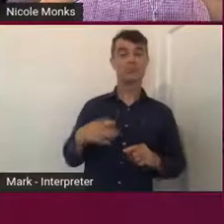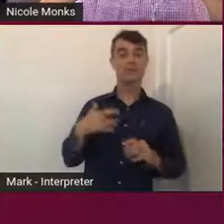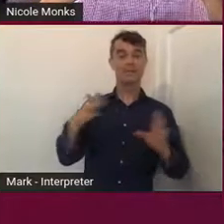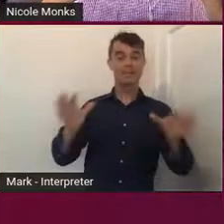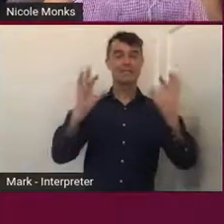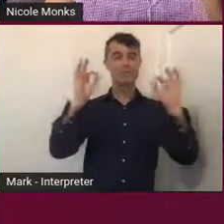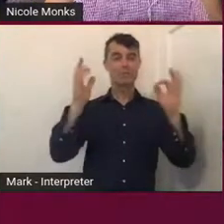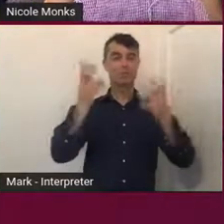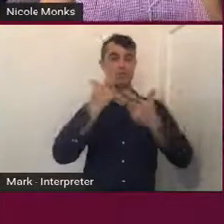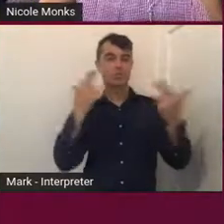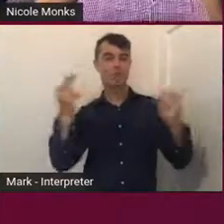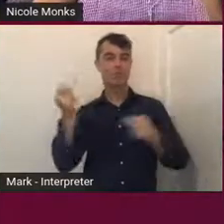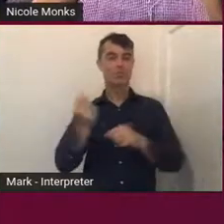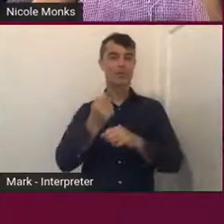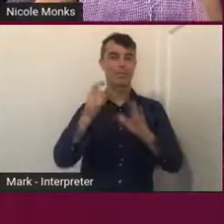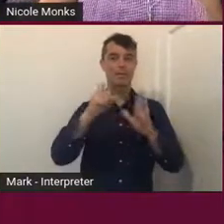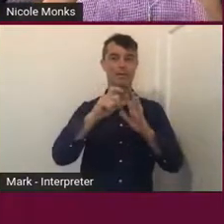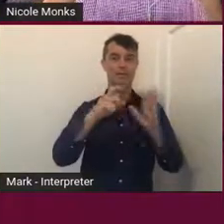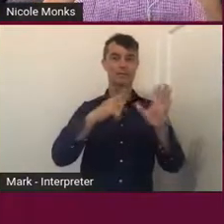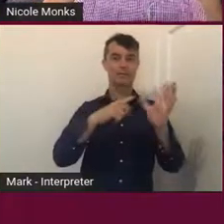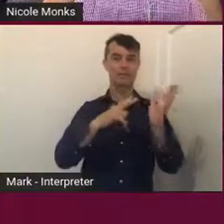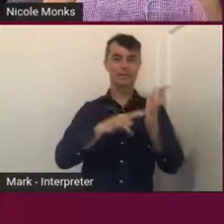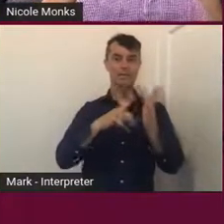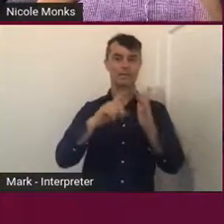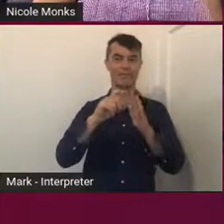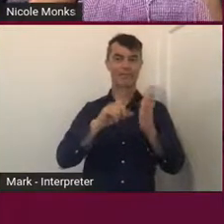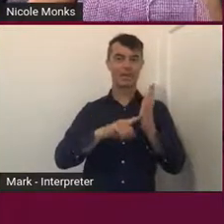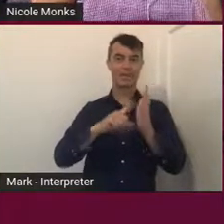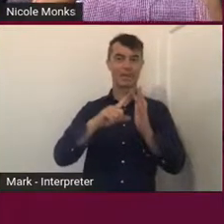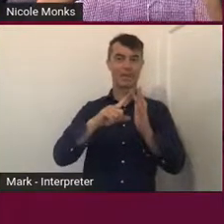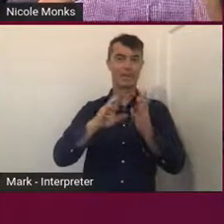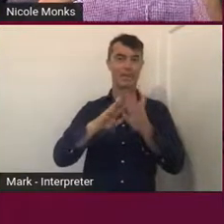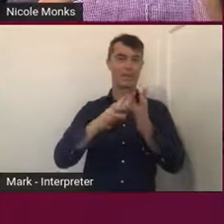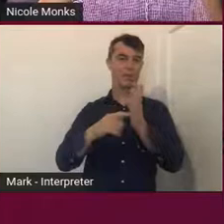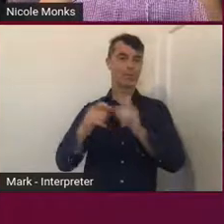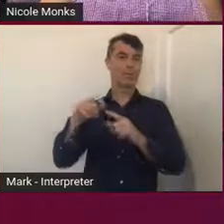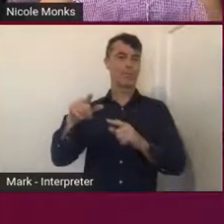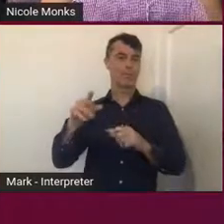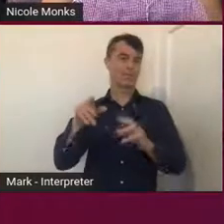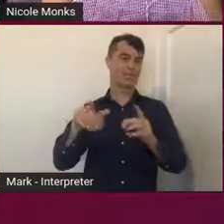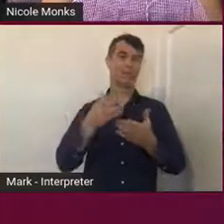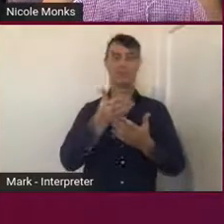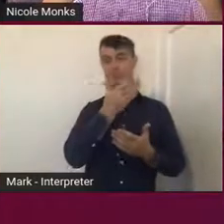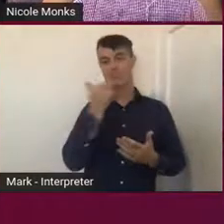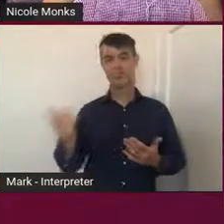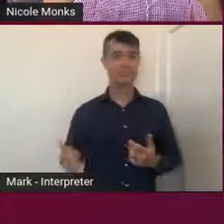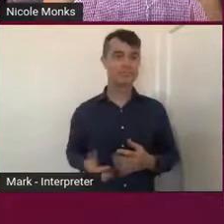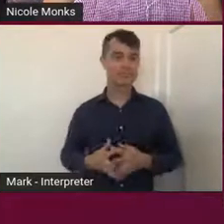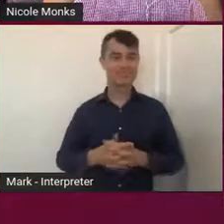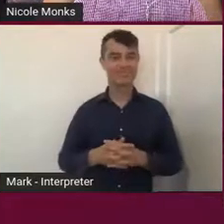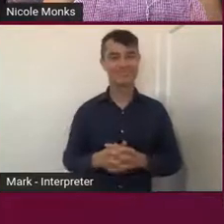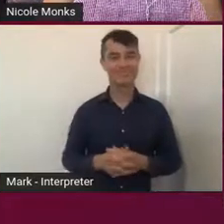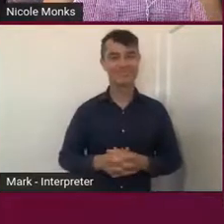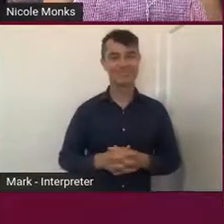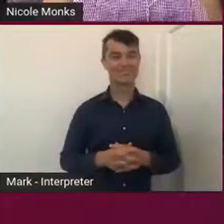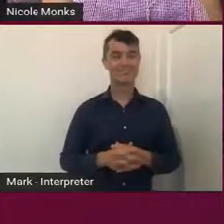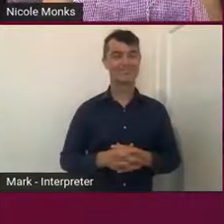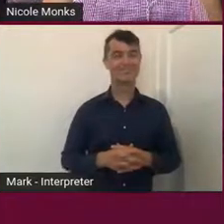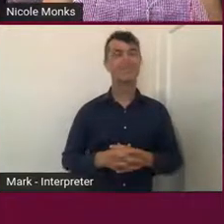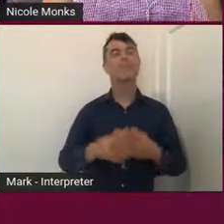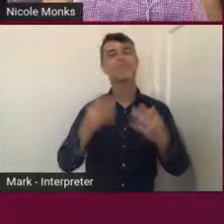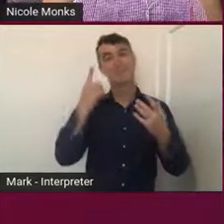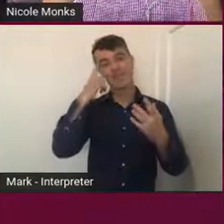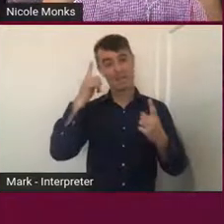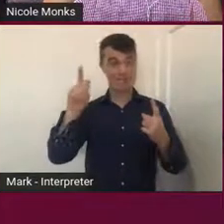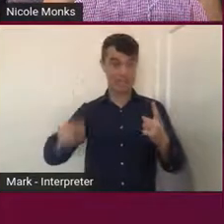made by David Lehar for this one, which was really, really beautiful. Yeah. And I think if we go